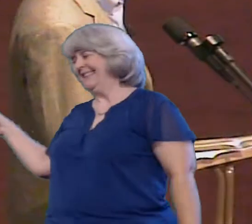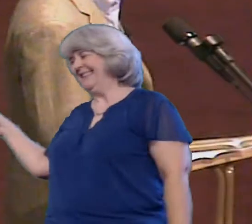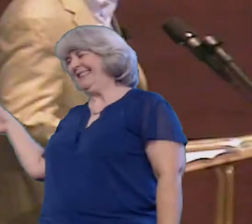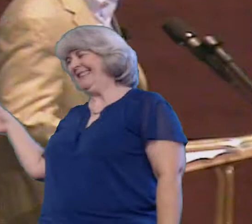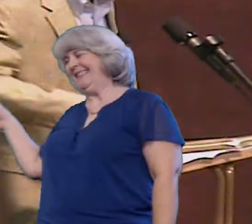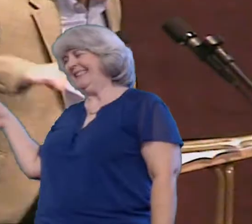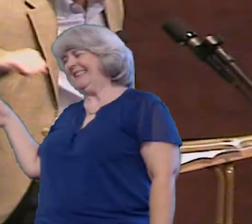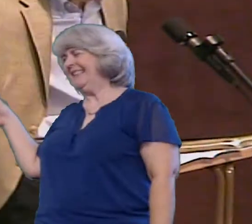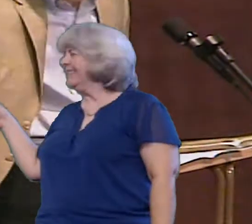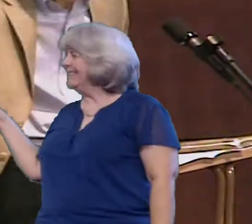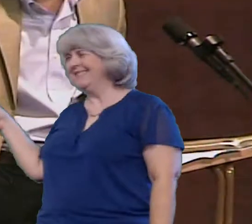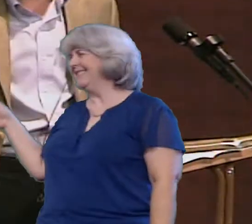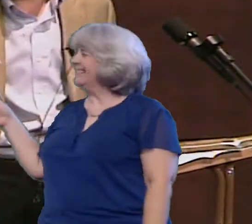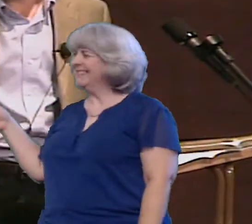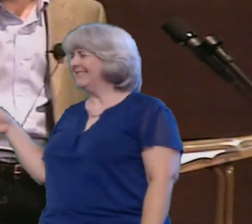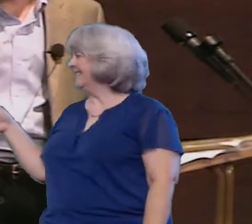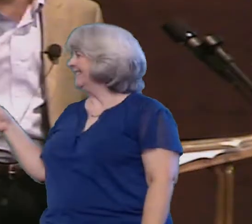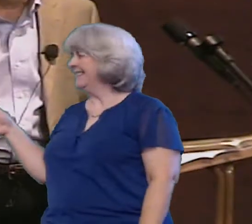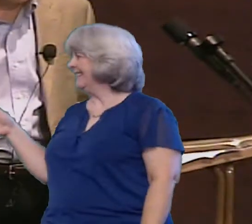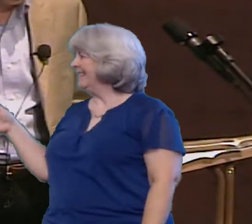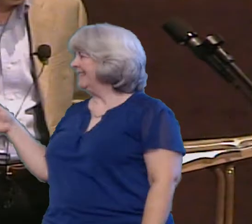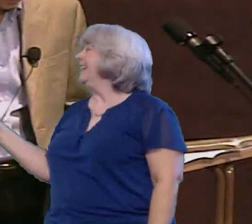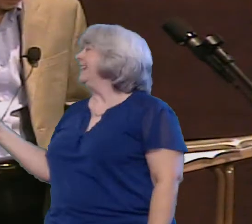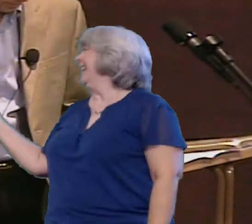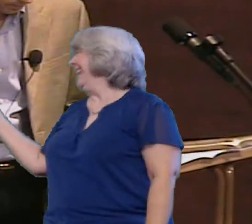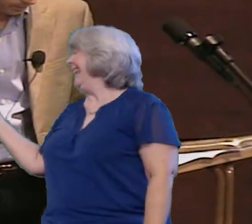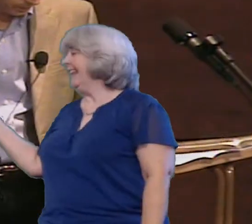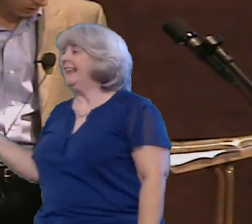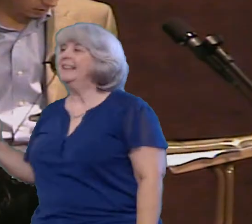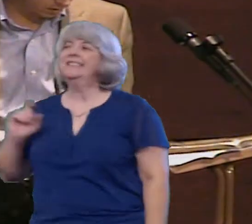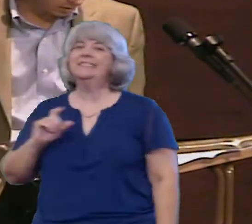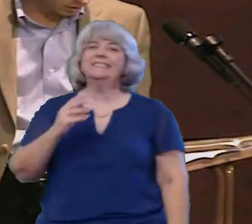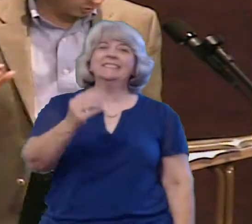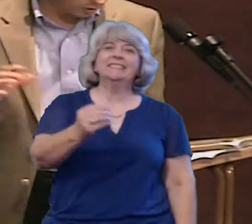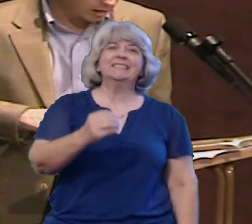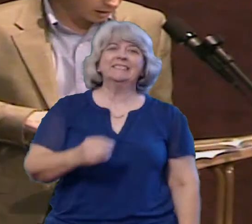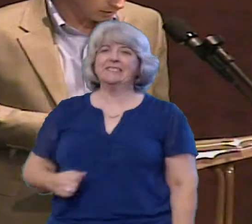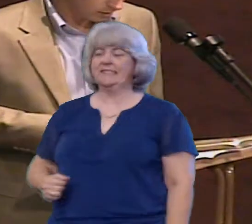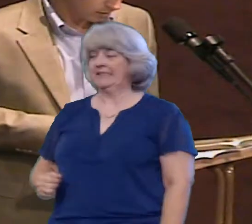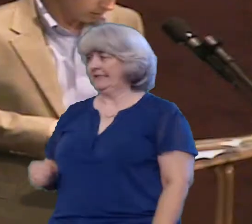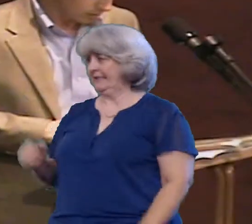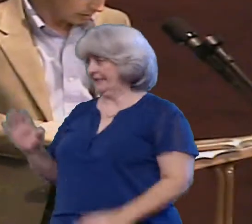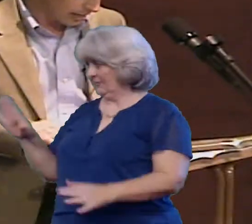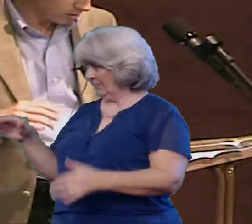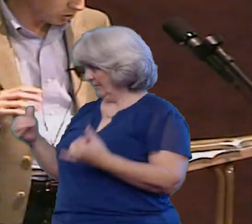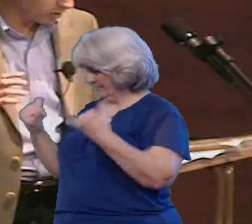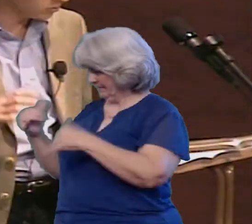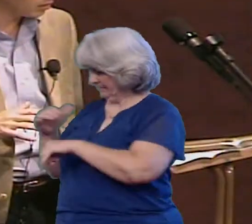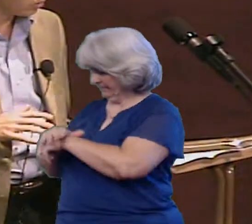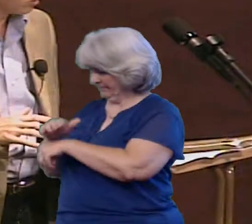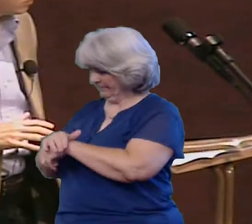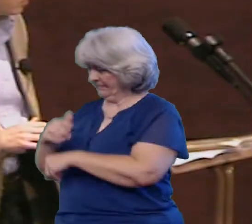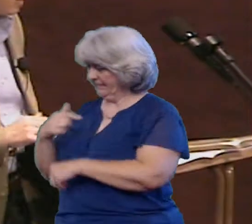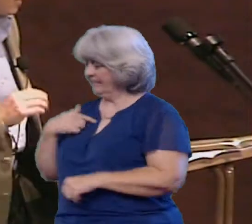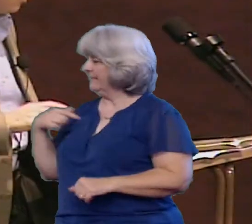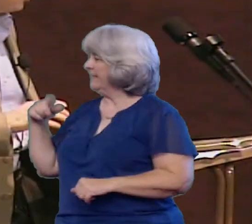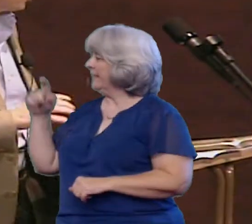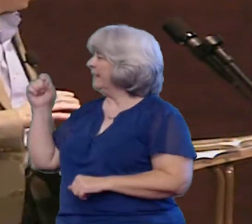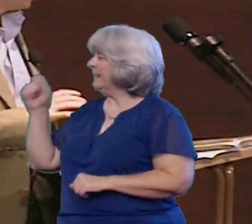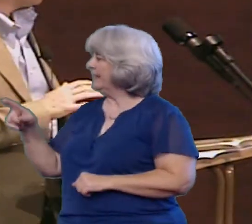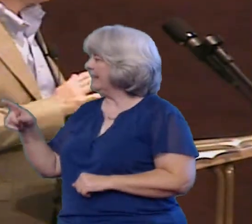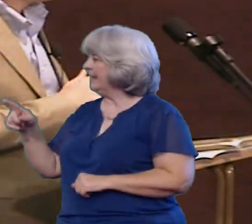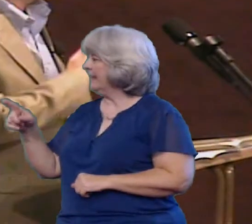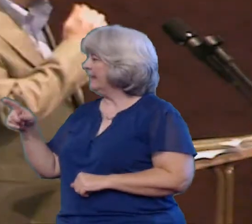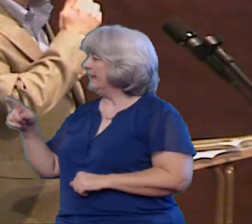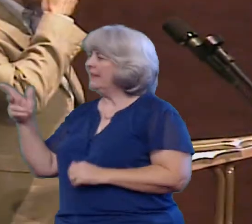That it's not just a side hug and moving on So tonight I ask you to consider how you